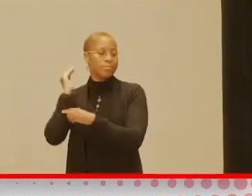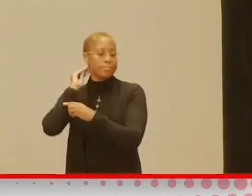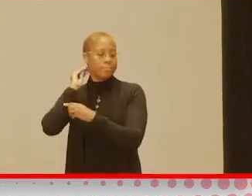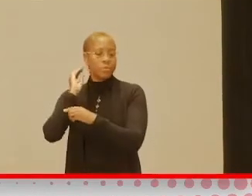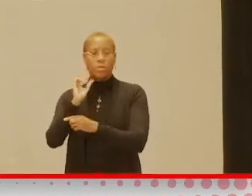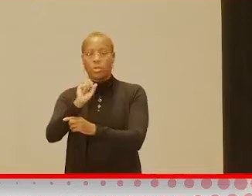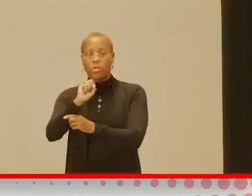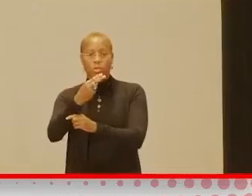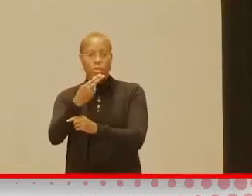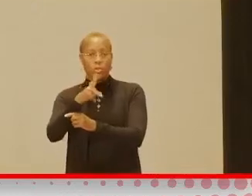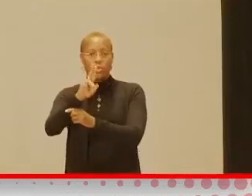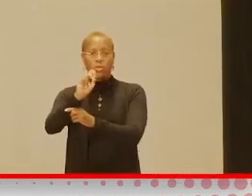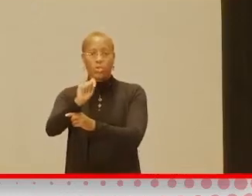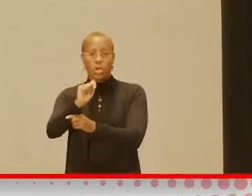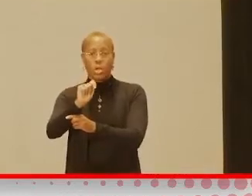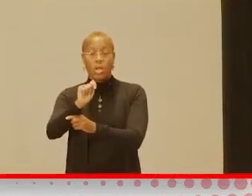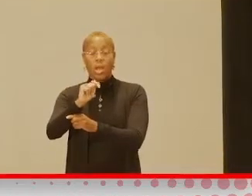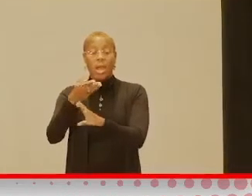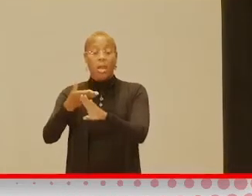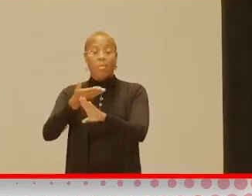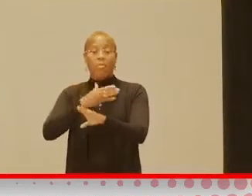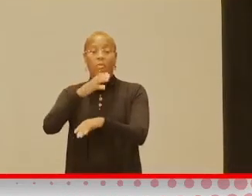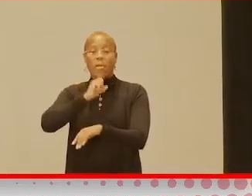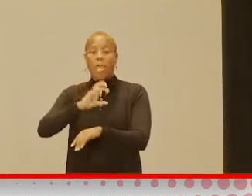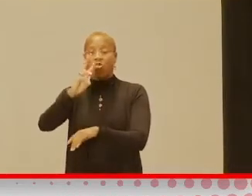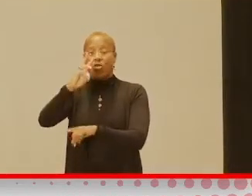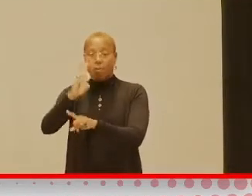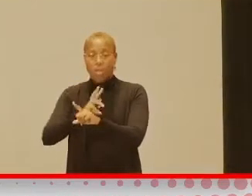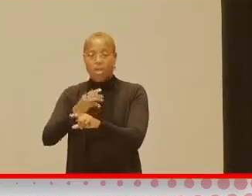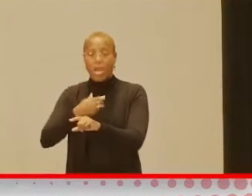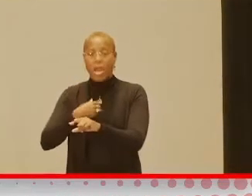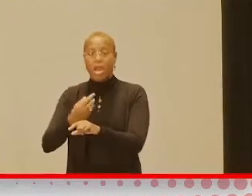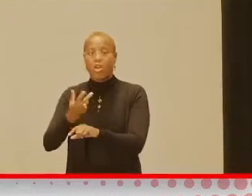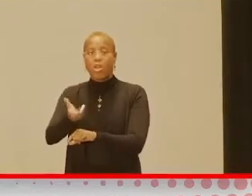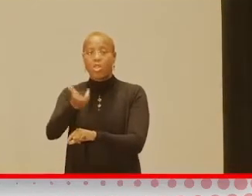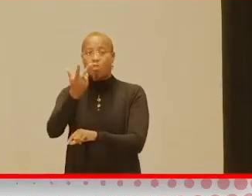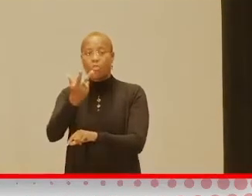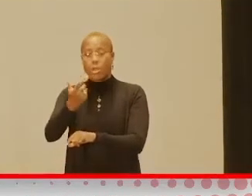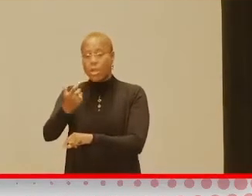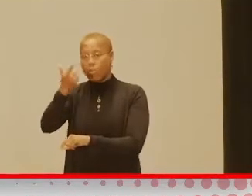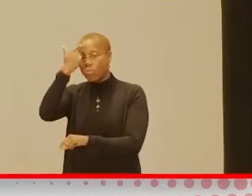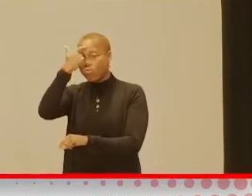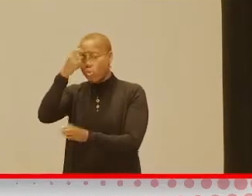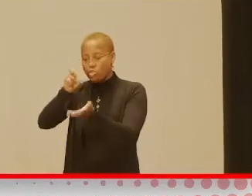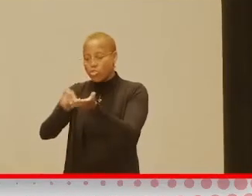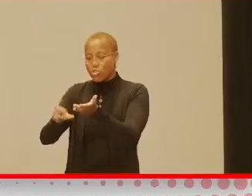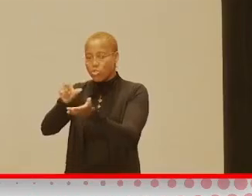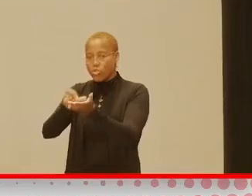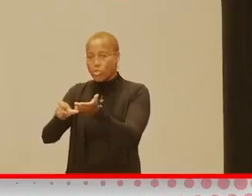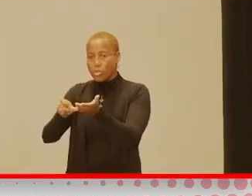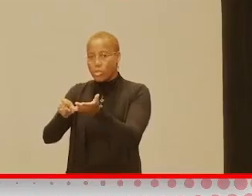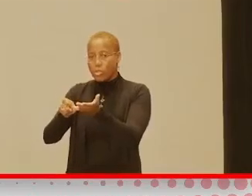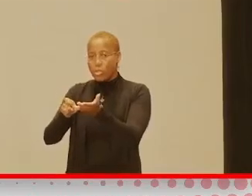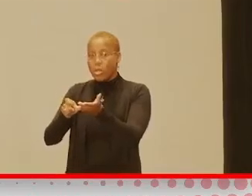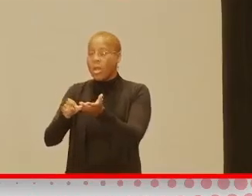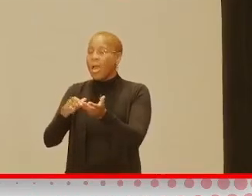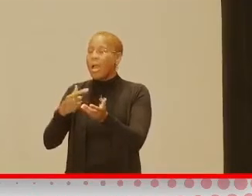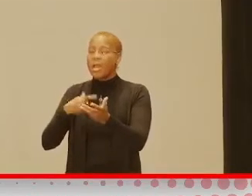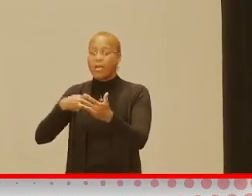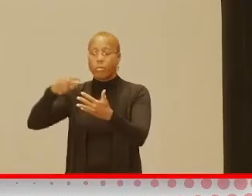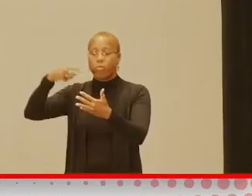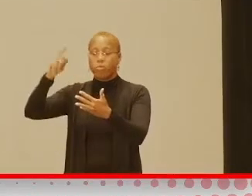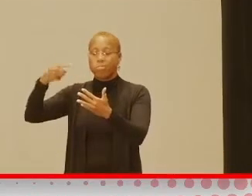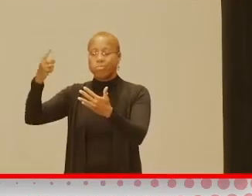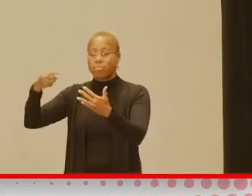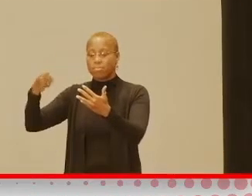had three brain surgeries before the age of six months. And he has a laundry list, if you will,